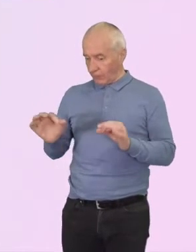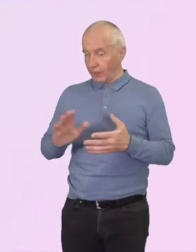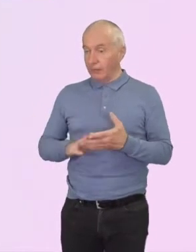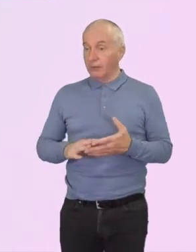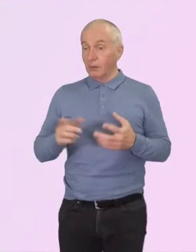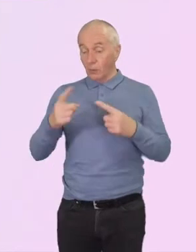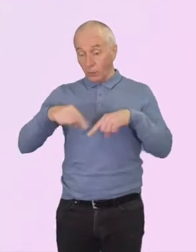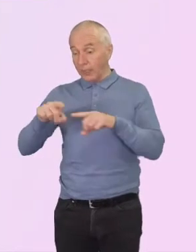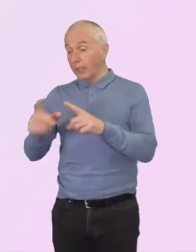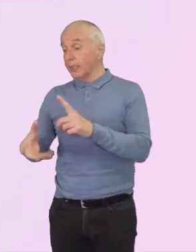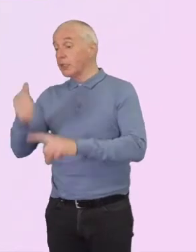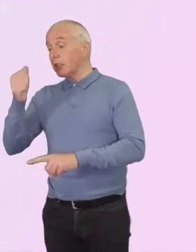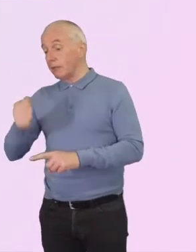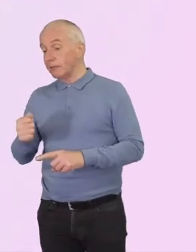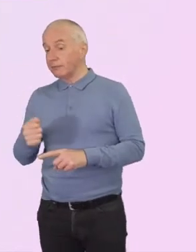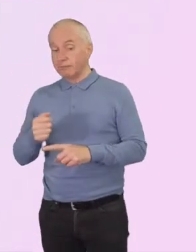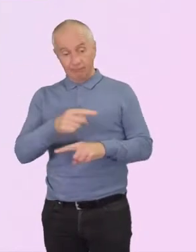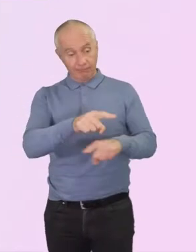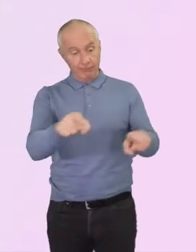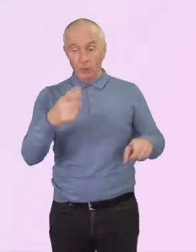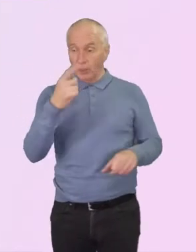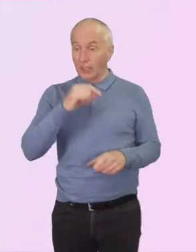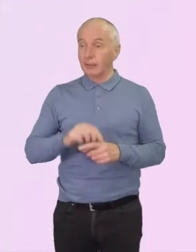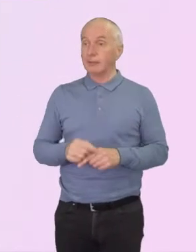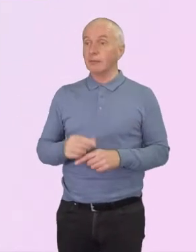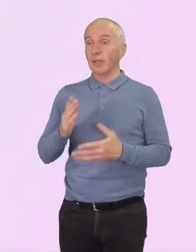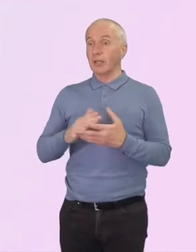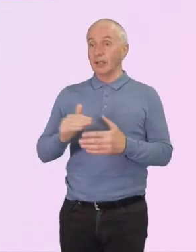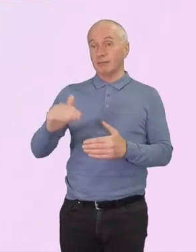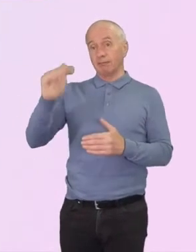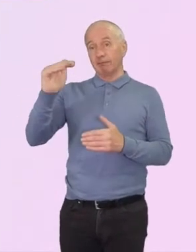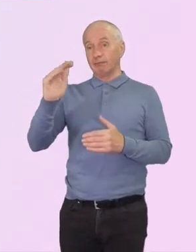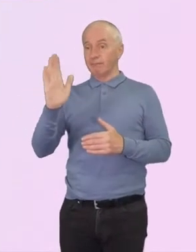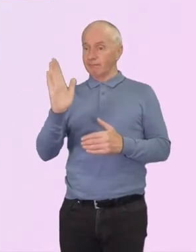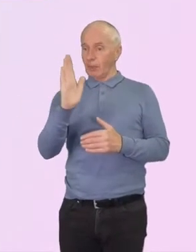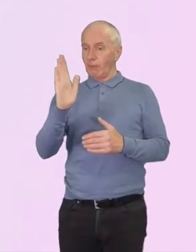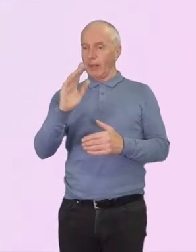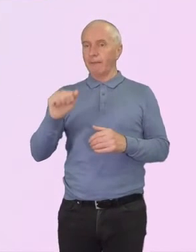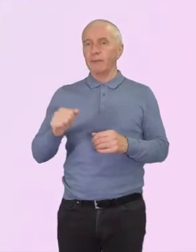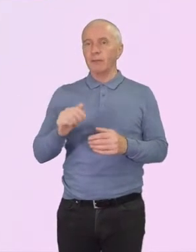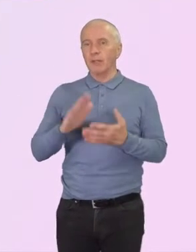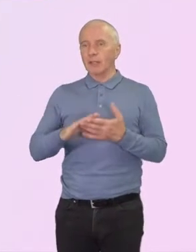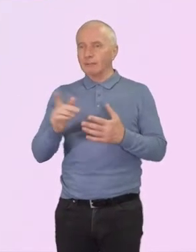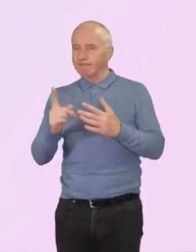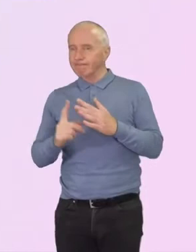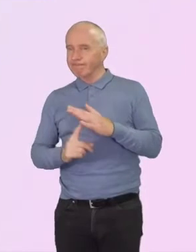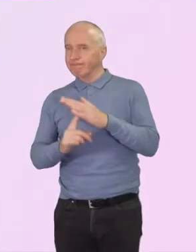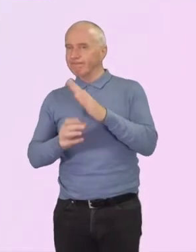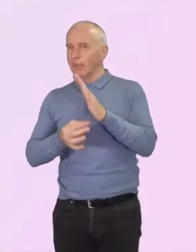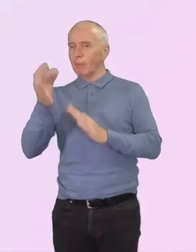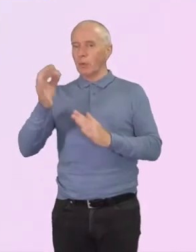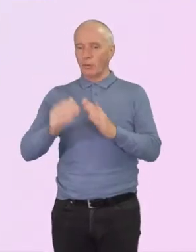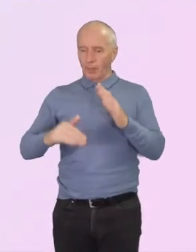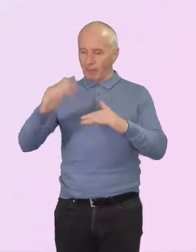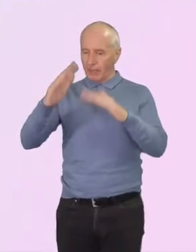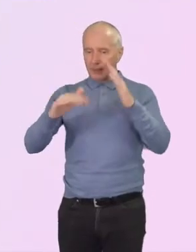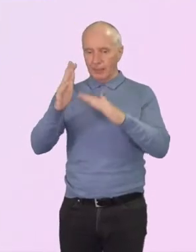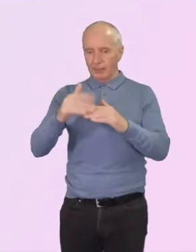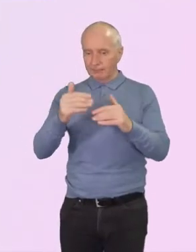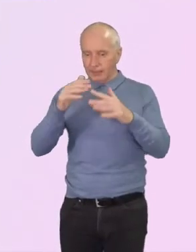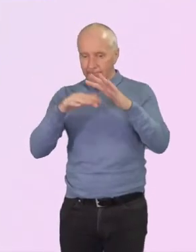pictured top left. We've done what we can to improve the efficiency of our old building by changing to LED lights,